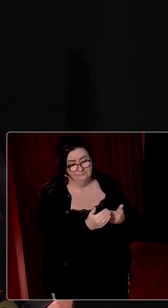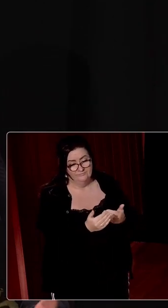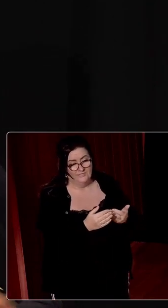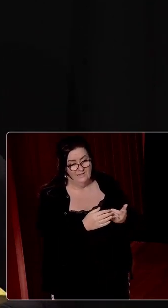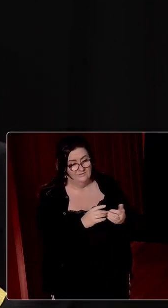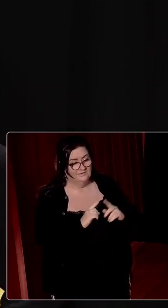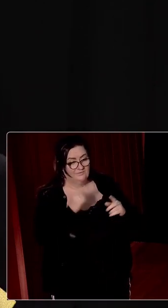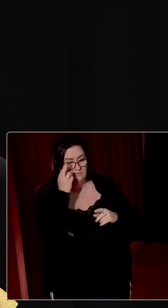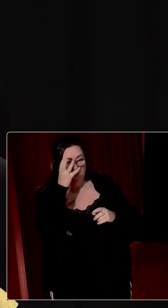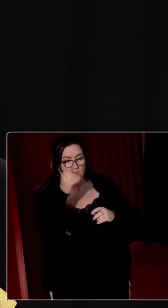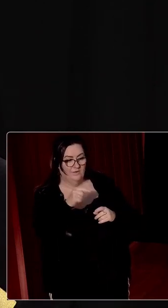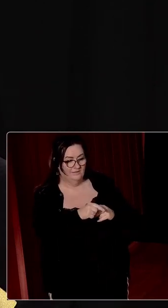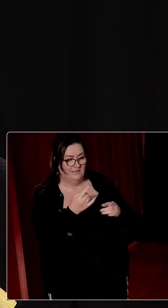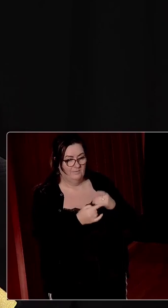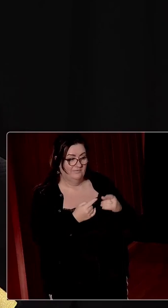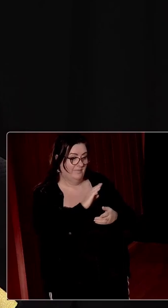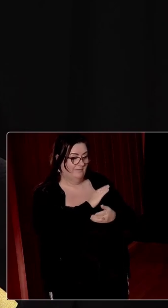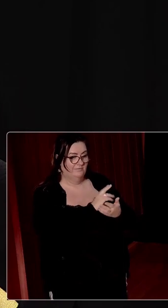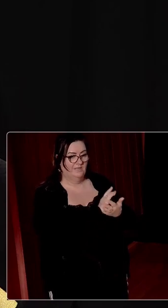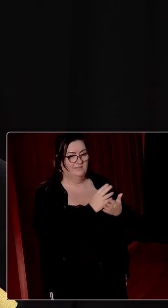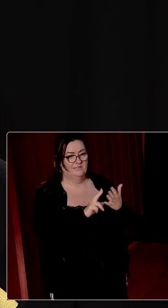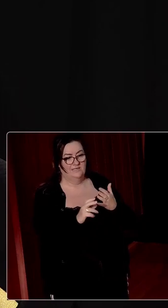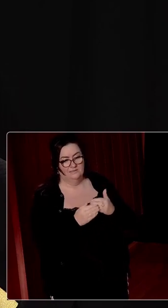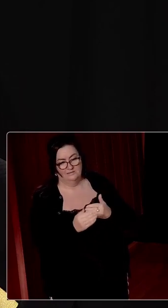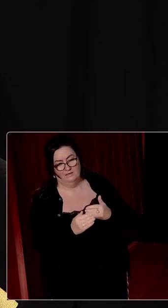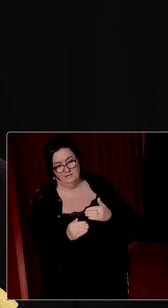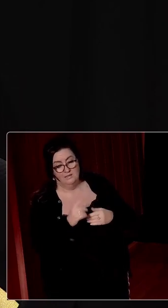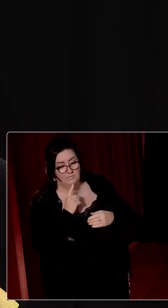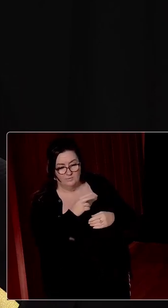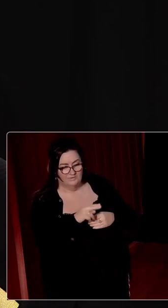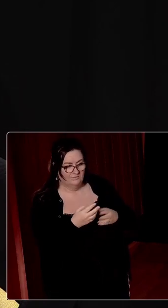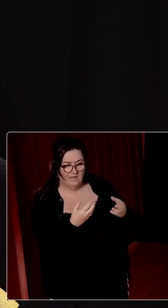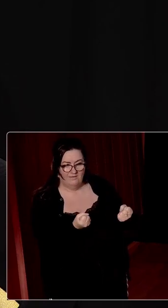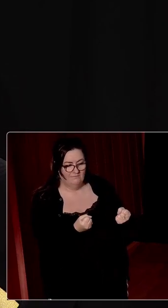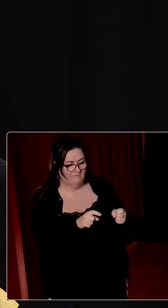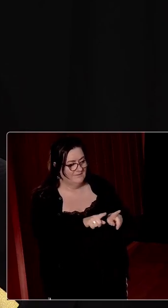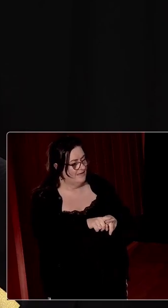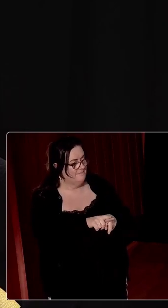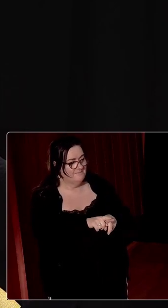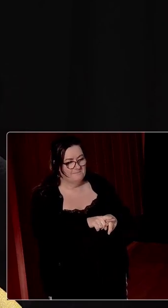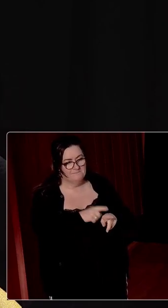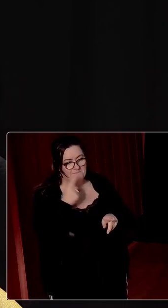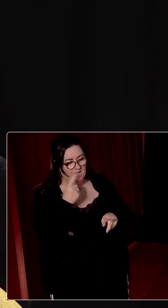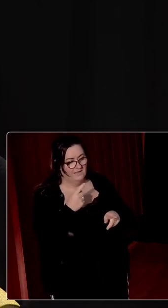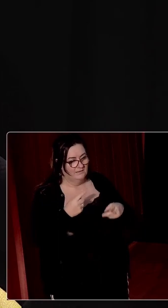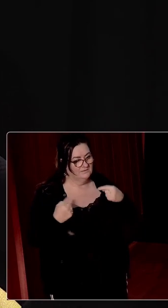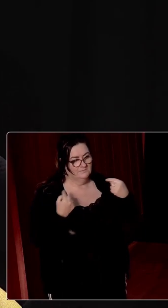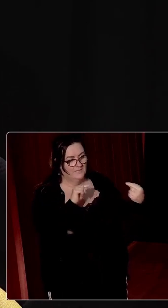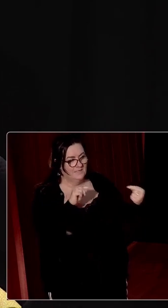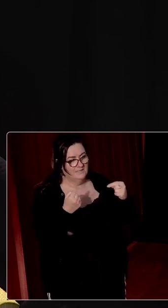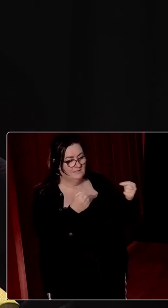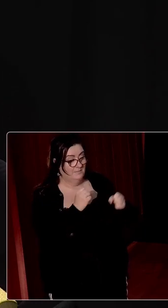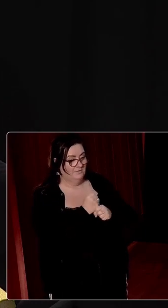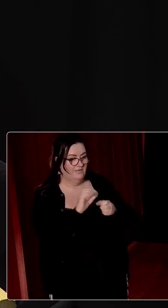particular reasons from that, from the 1980s onwards. But we don't have that same sense of vigorous debate about the